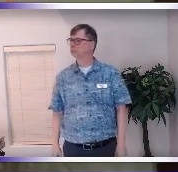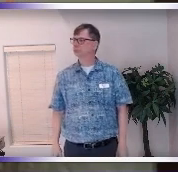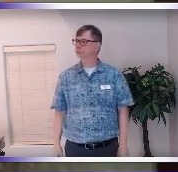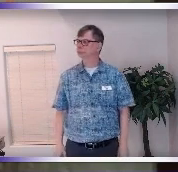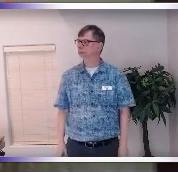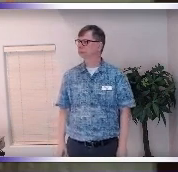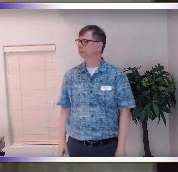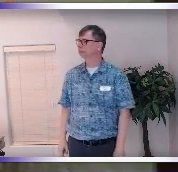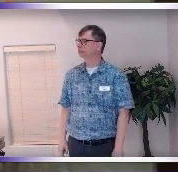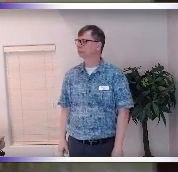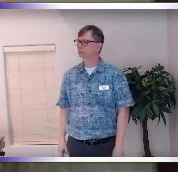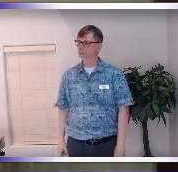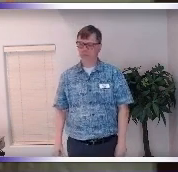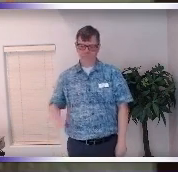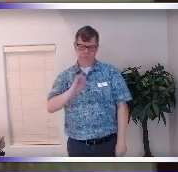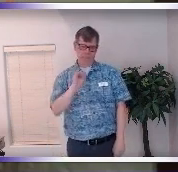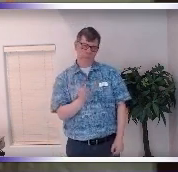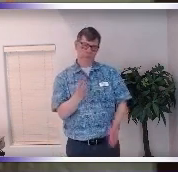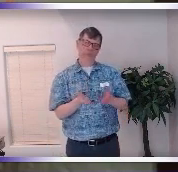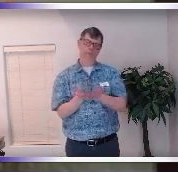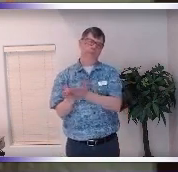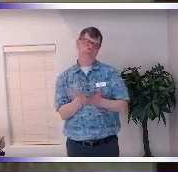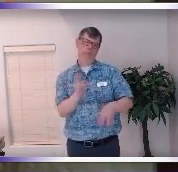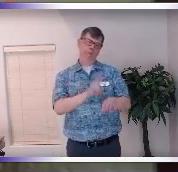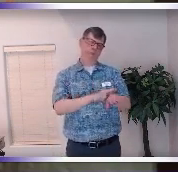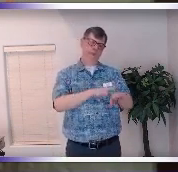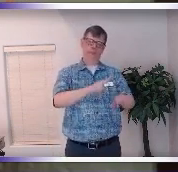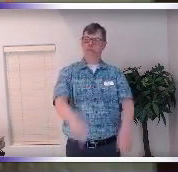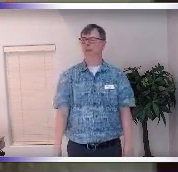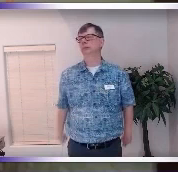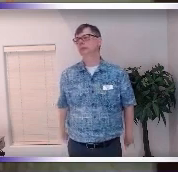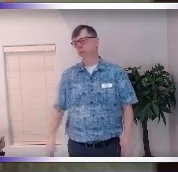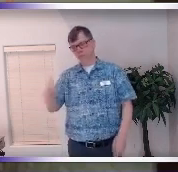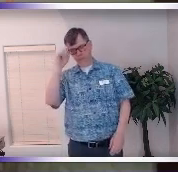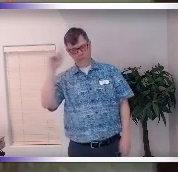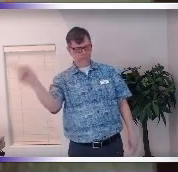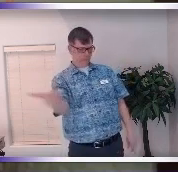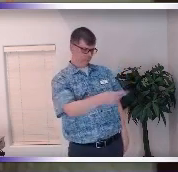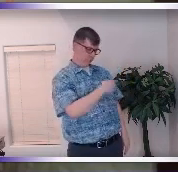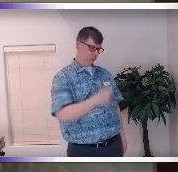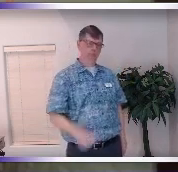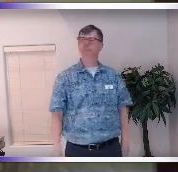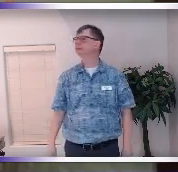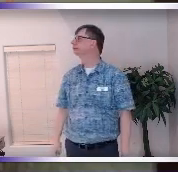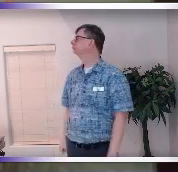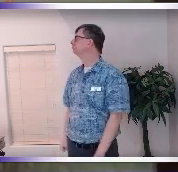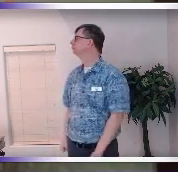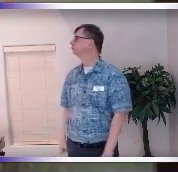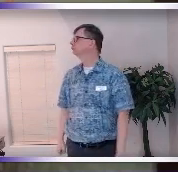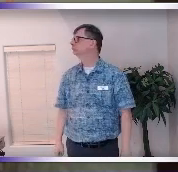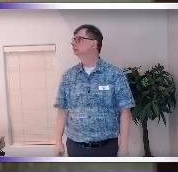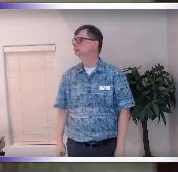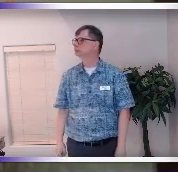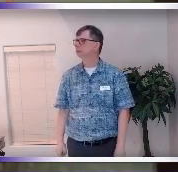so lovingly offered her time to do that for us and and again all of